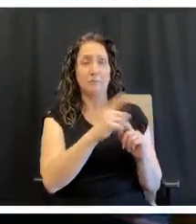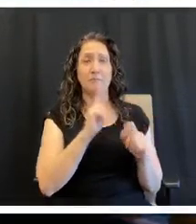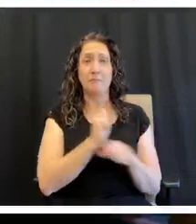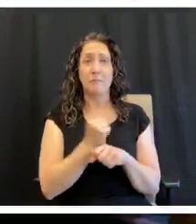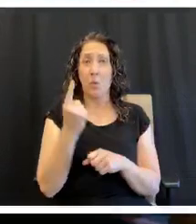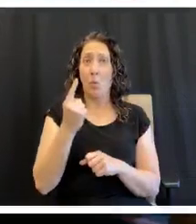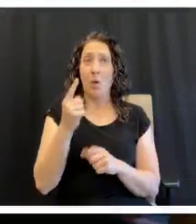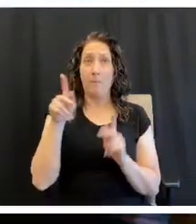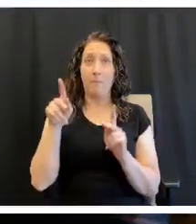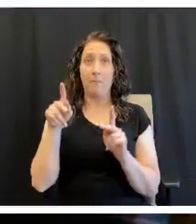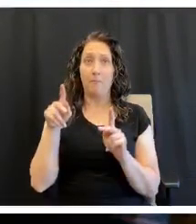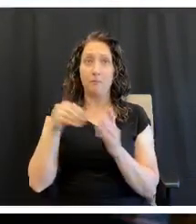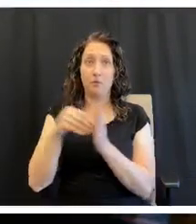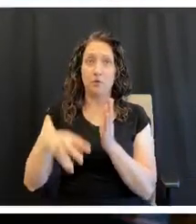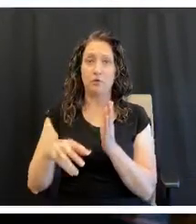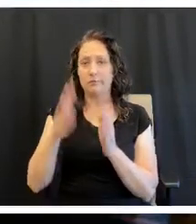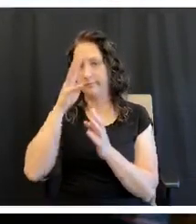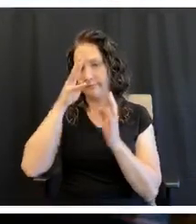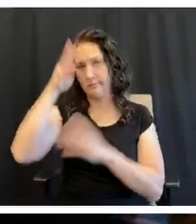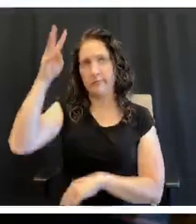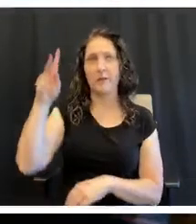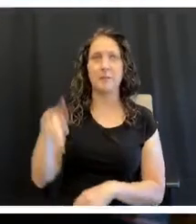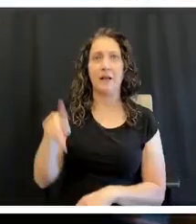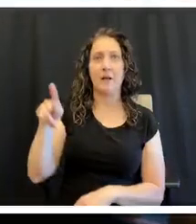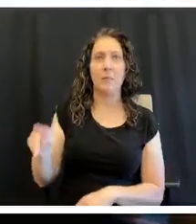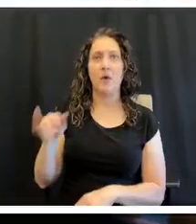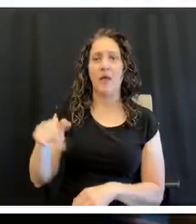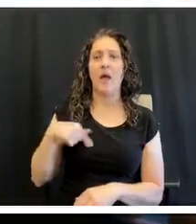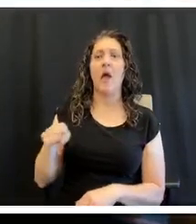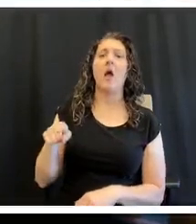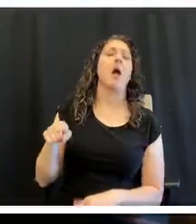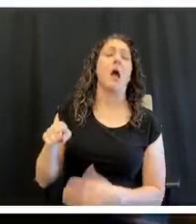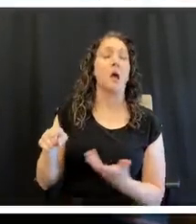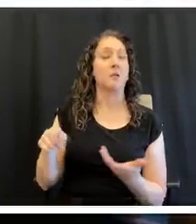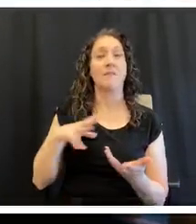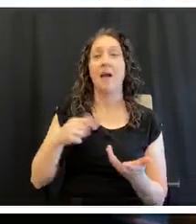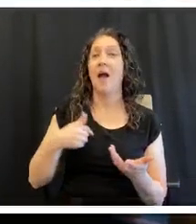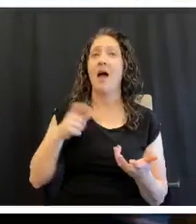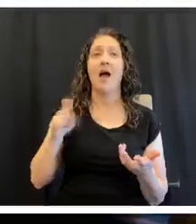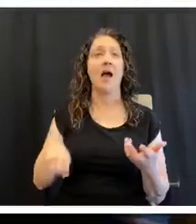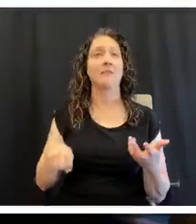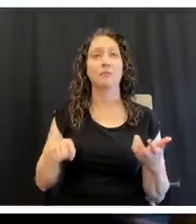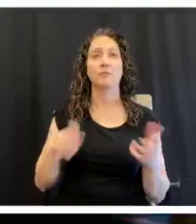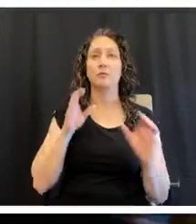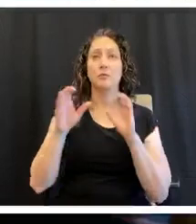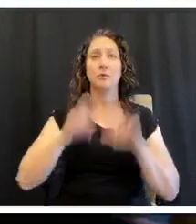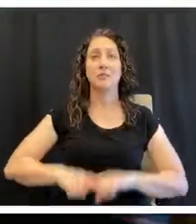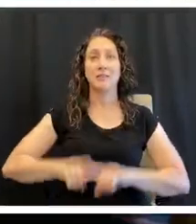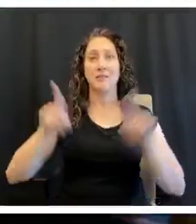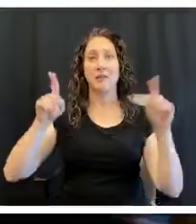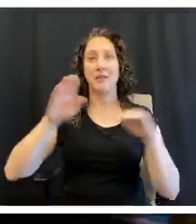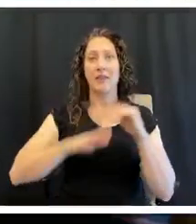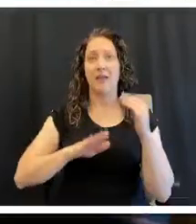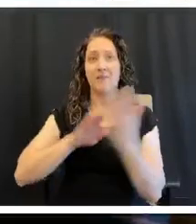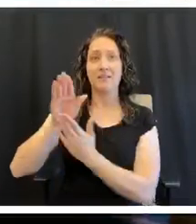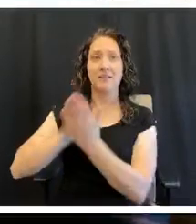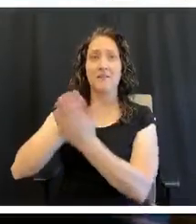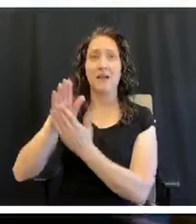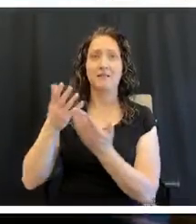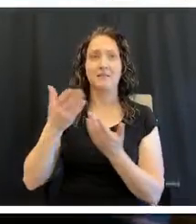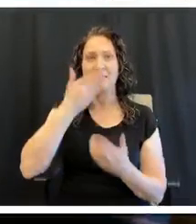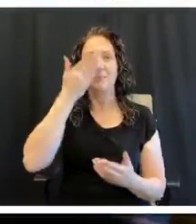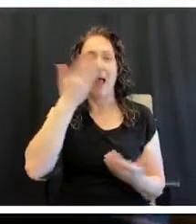which made it a little bit easier. And so I'm learning how to communicate differently. I can't smell,